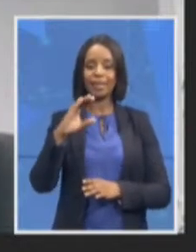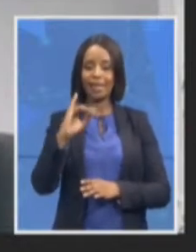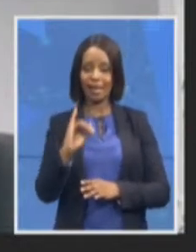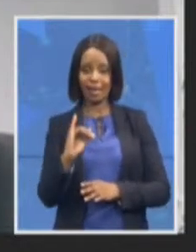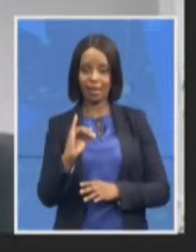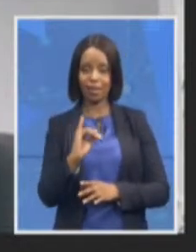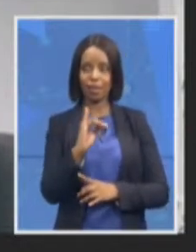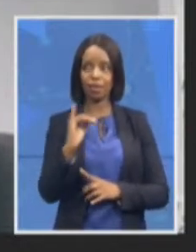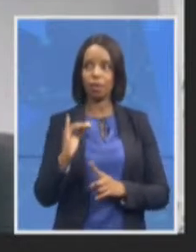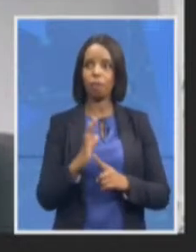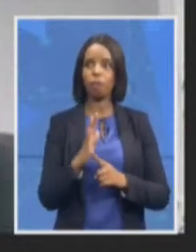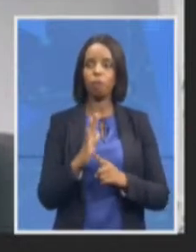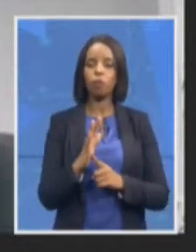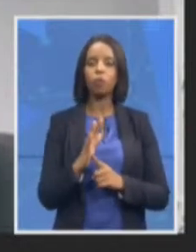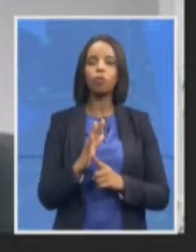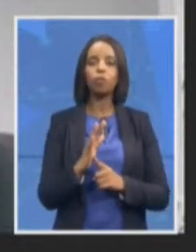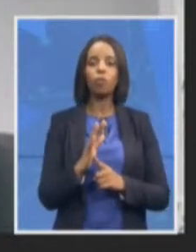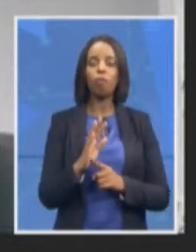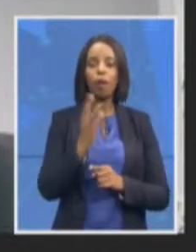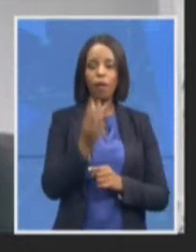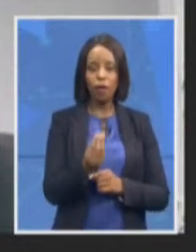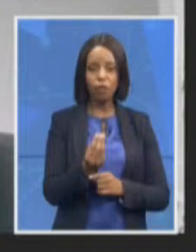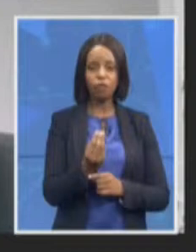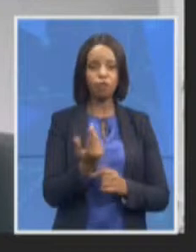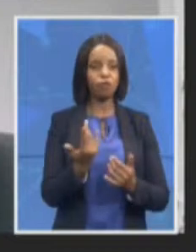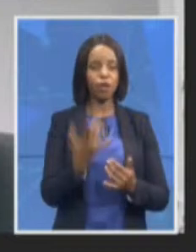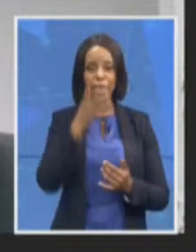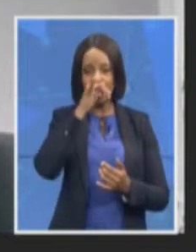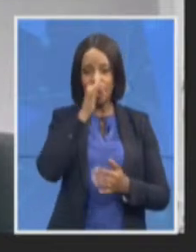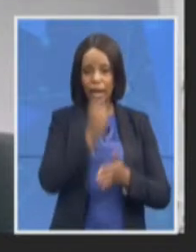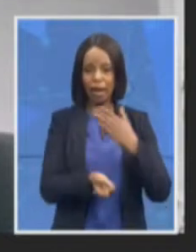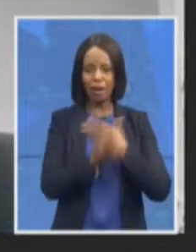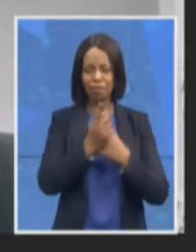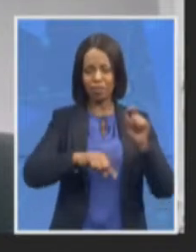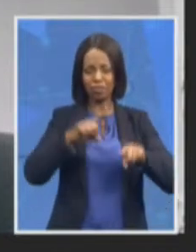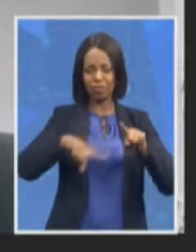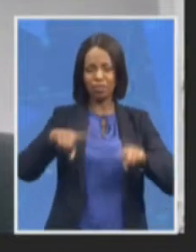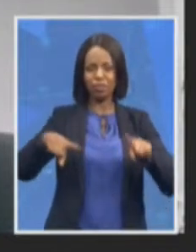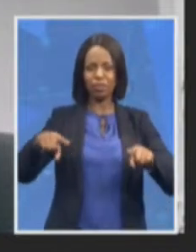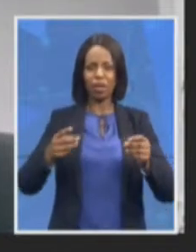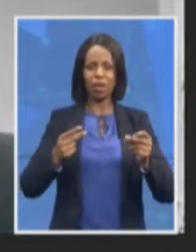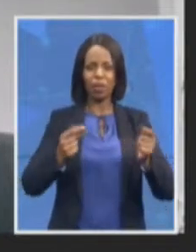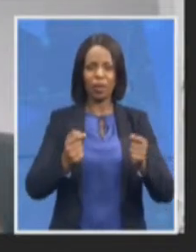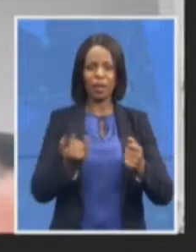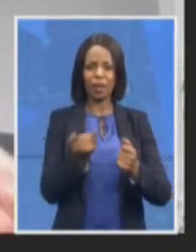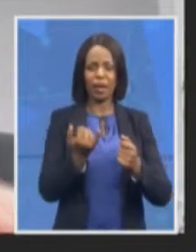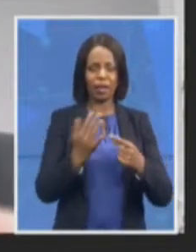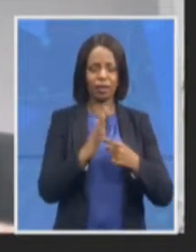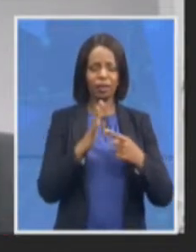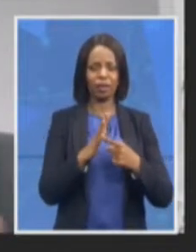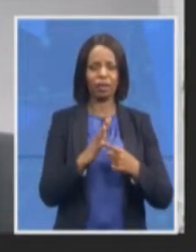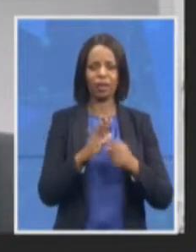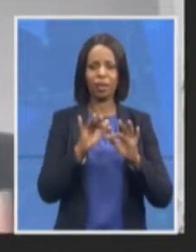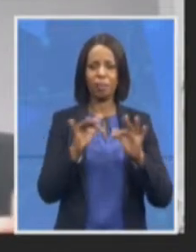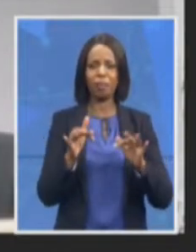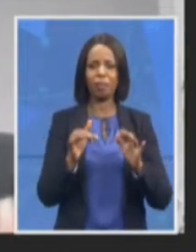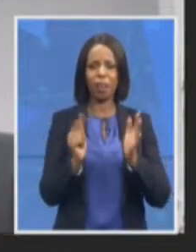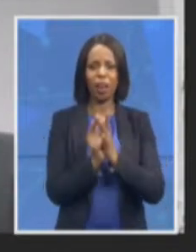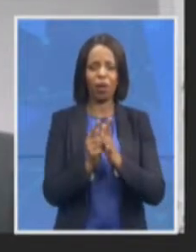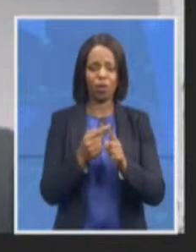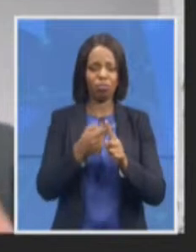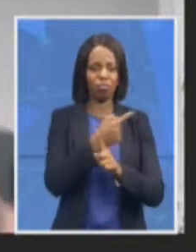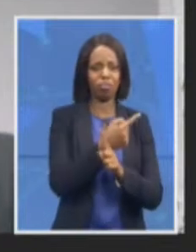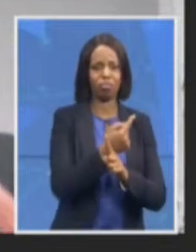offenses very very quickly but you're looking at your offenders the low-level offenders opportunistic looters then you're looking at your slightly higher level